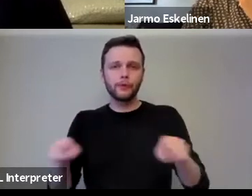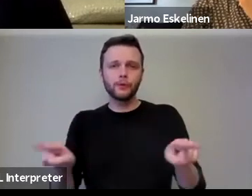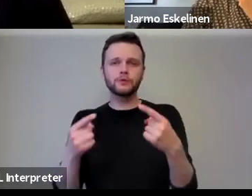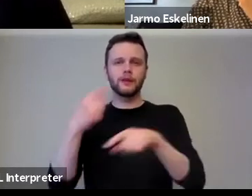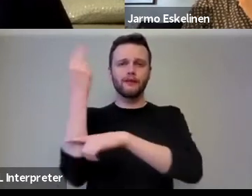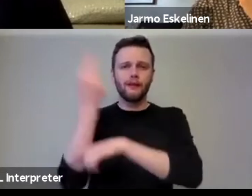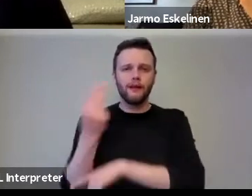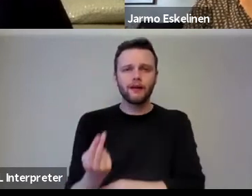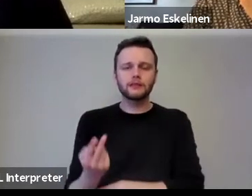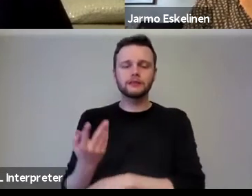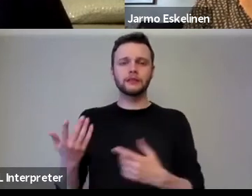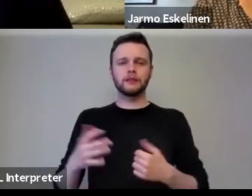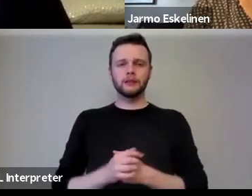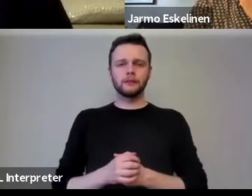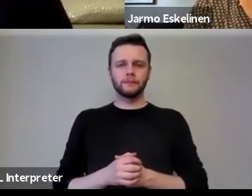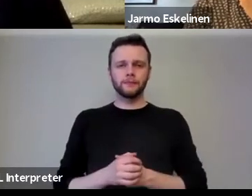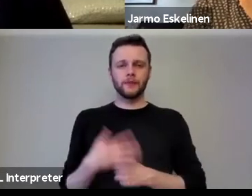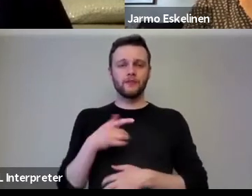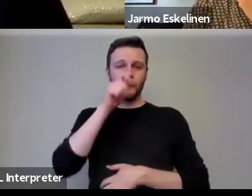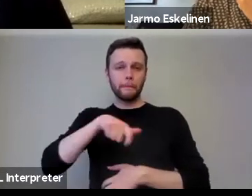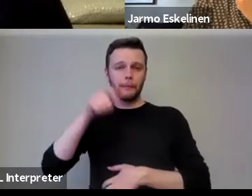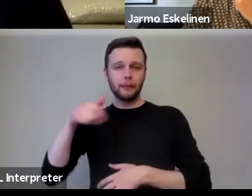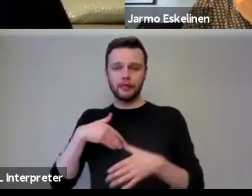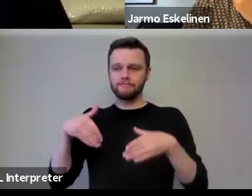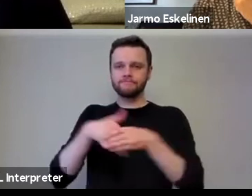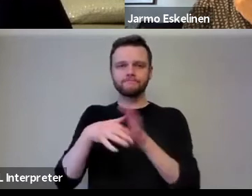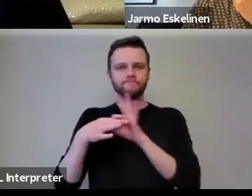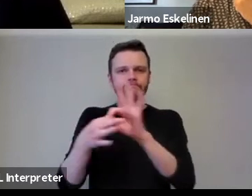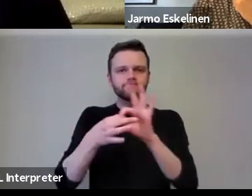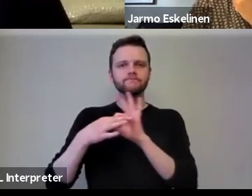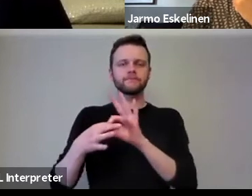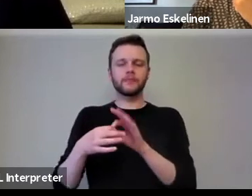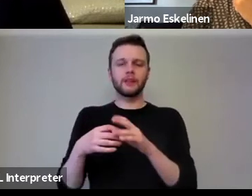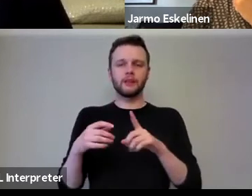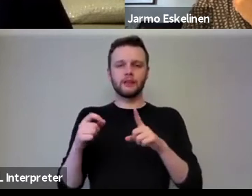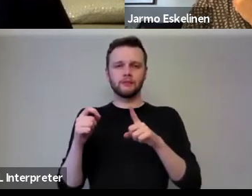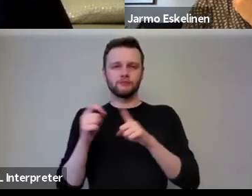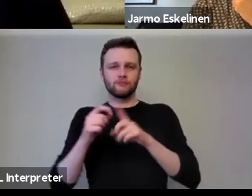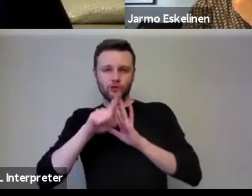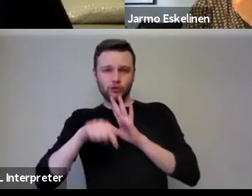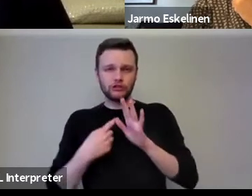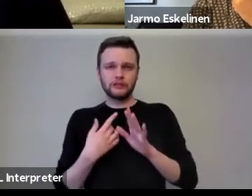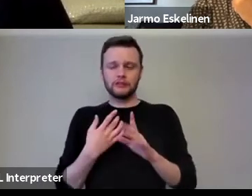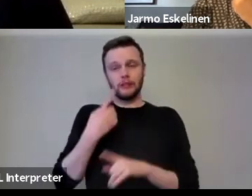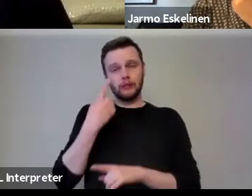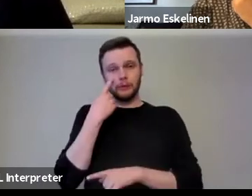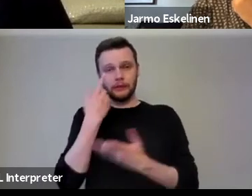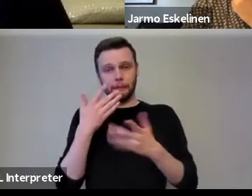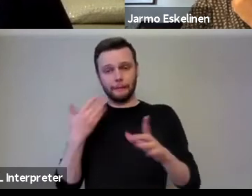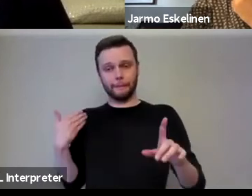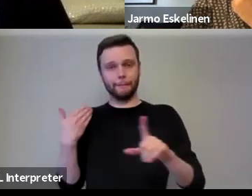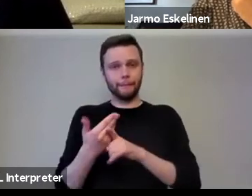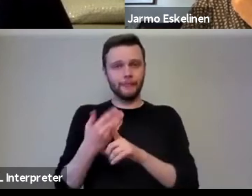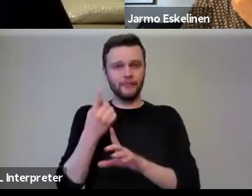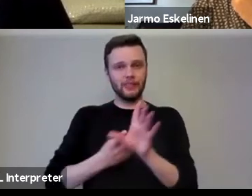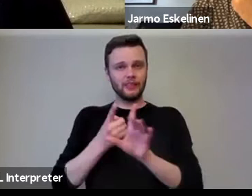um, for people to come together and projects, especially youth, as you, as you're seeing, and as you have been seeing in the last couple